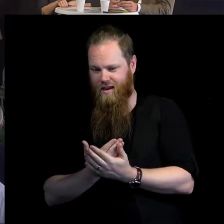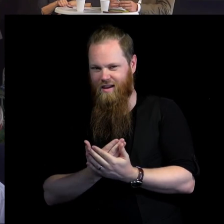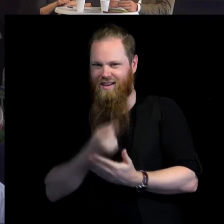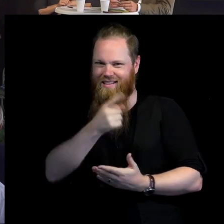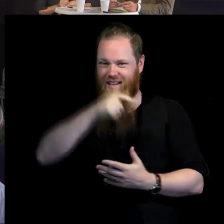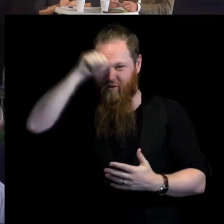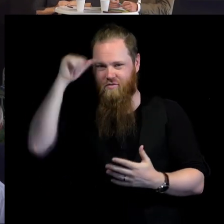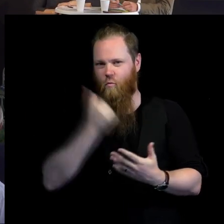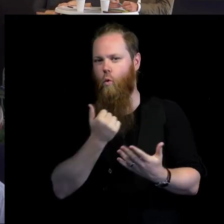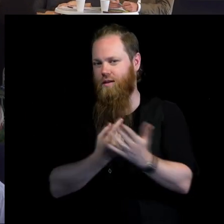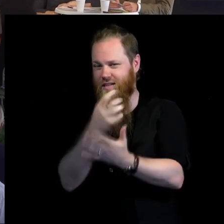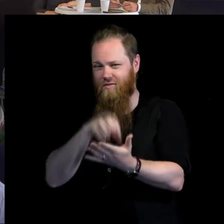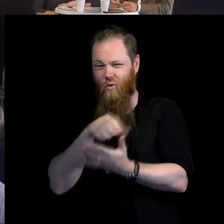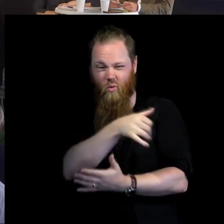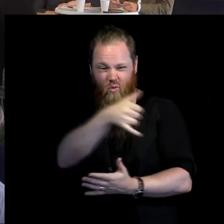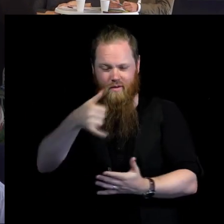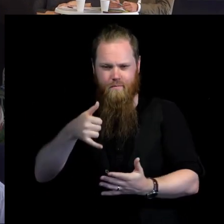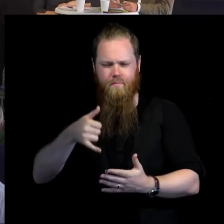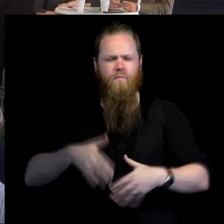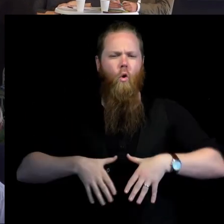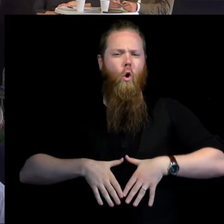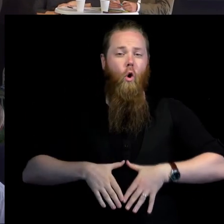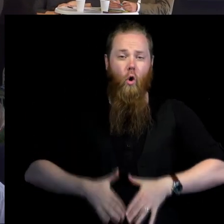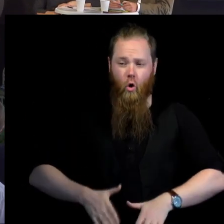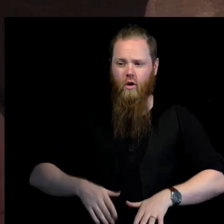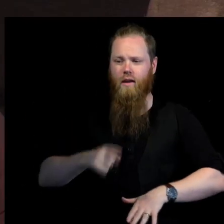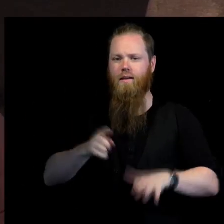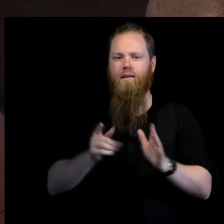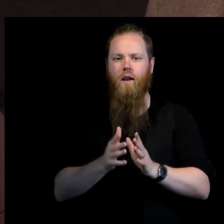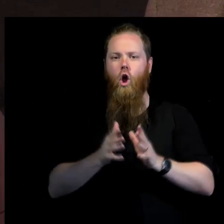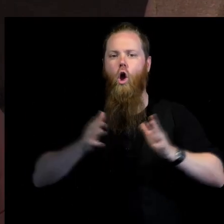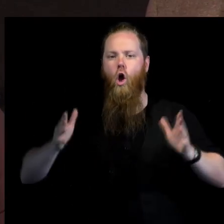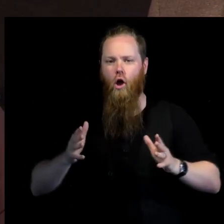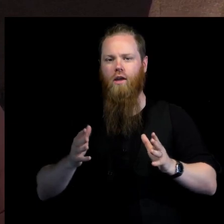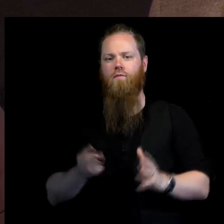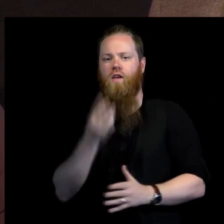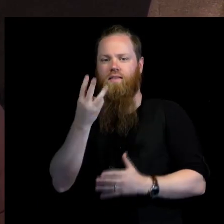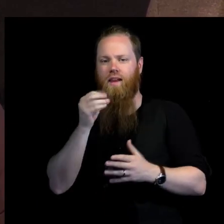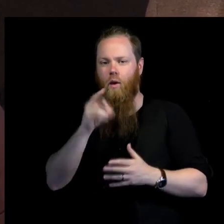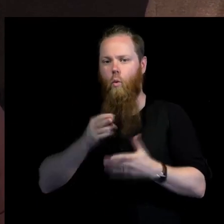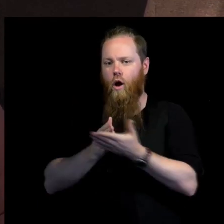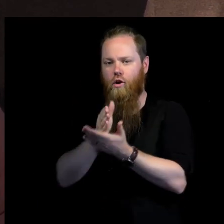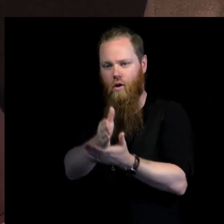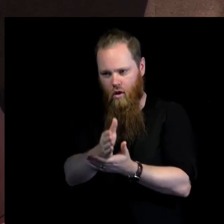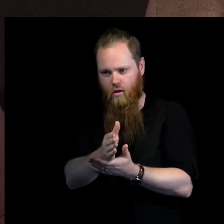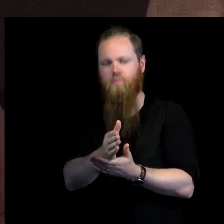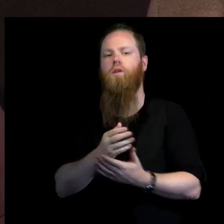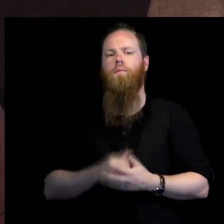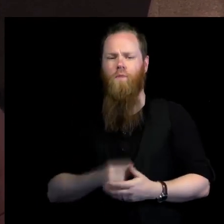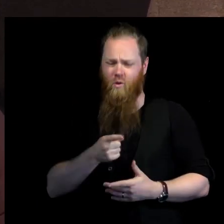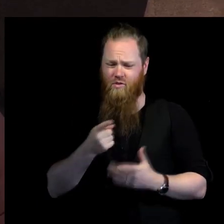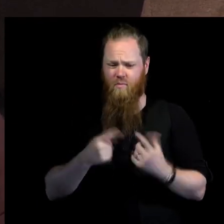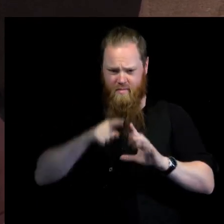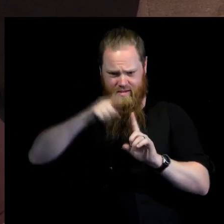world. Hunger is increasing for the third year consecutive. The numbers are going up, which is really alarming,